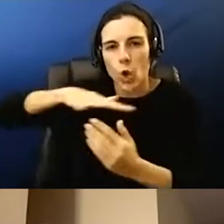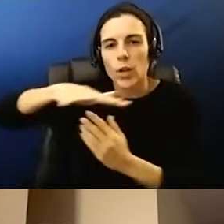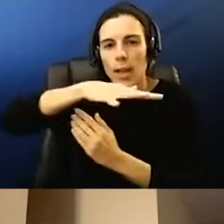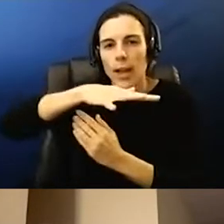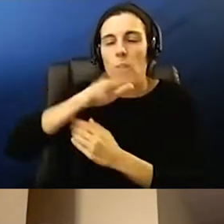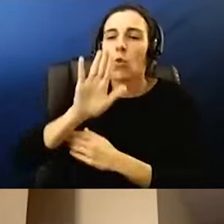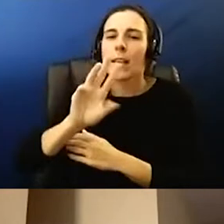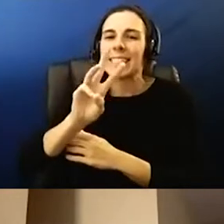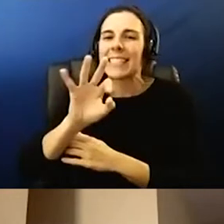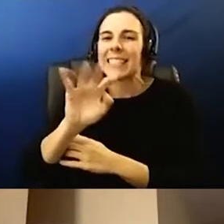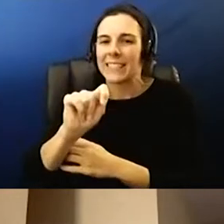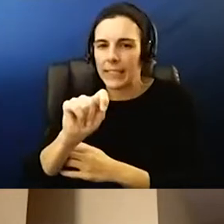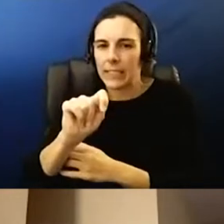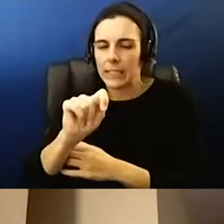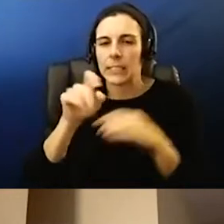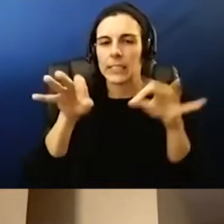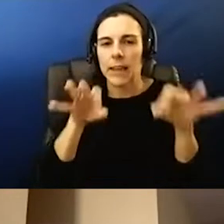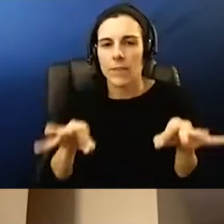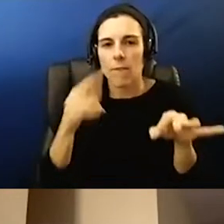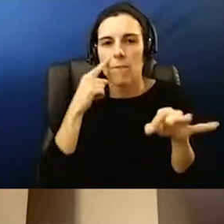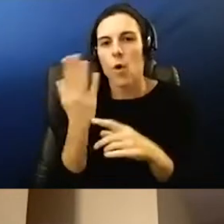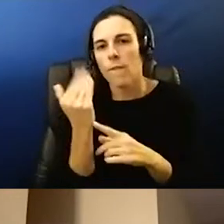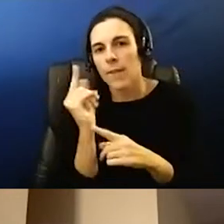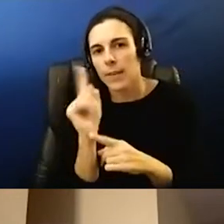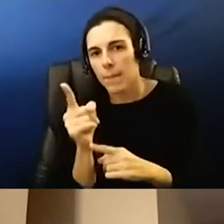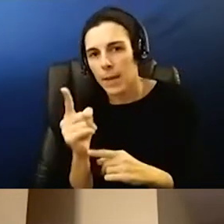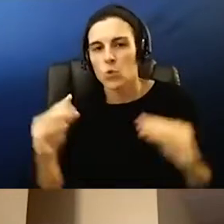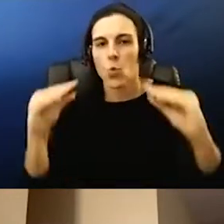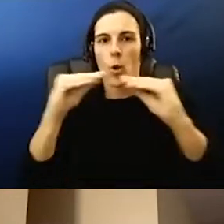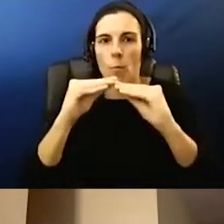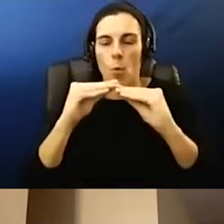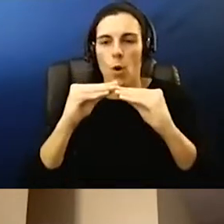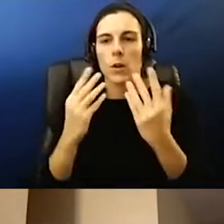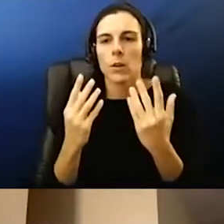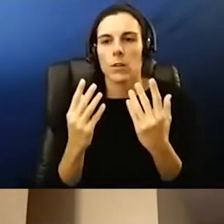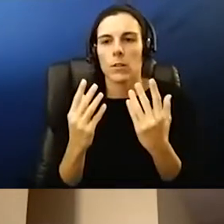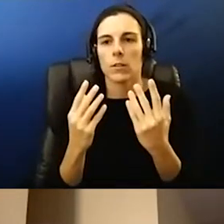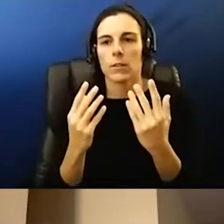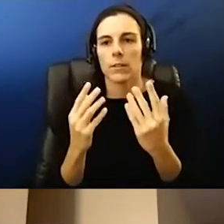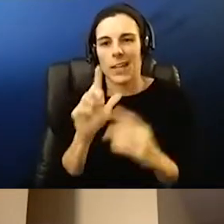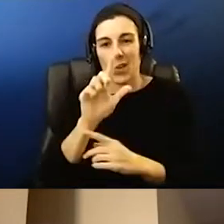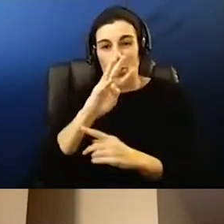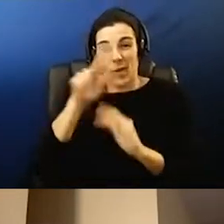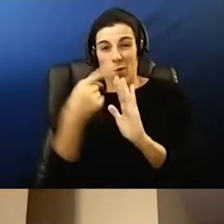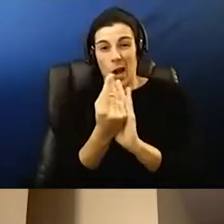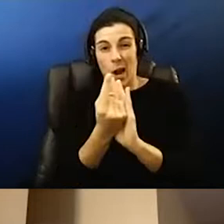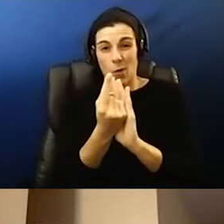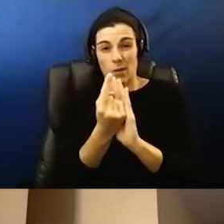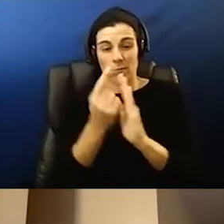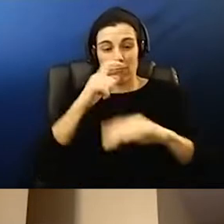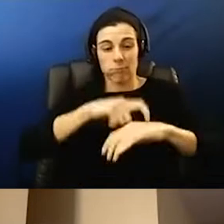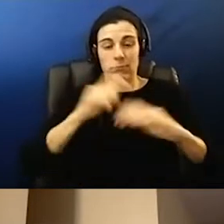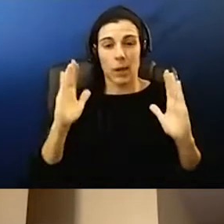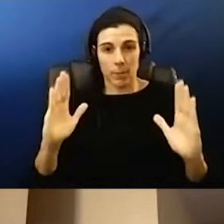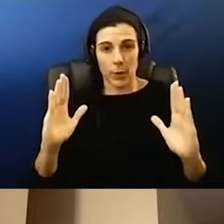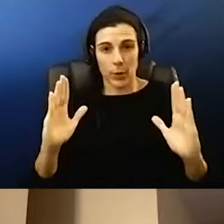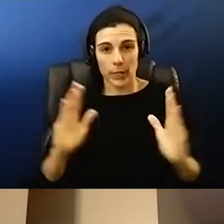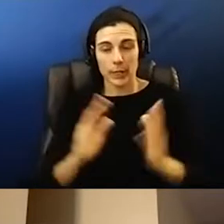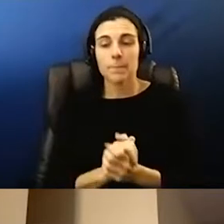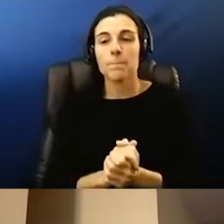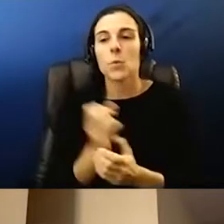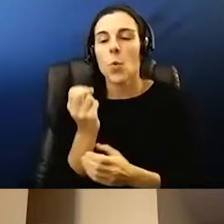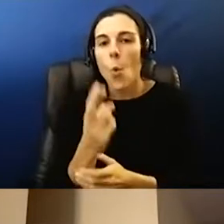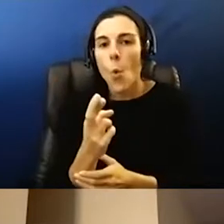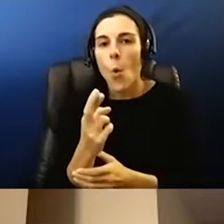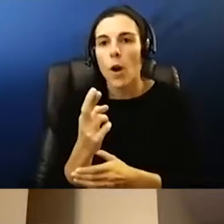for a 15 minute or greater time period within a 24 hour time period. Or they've had infectious